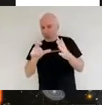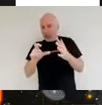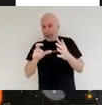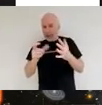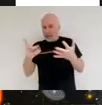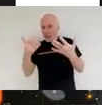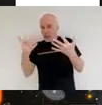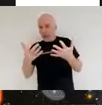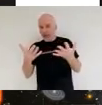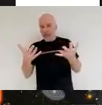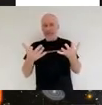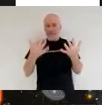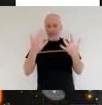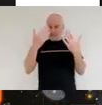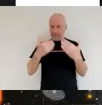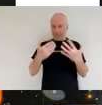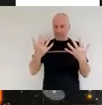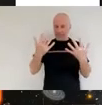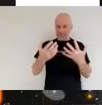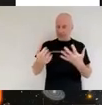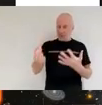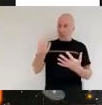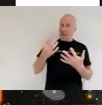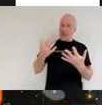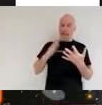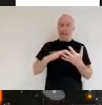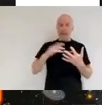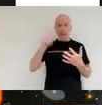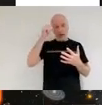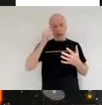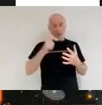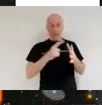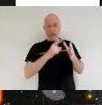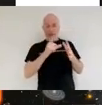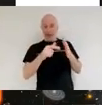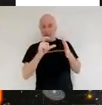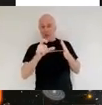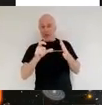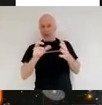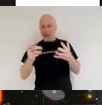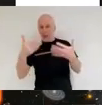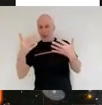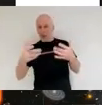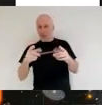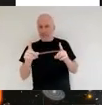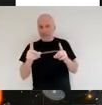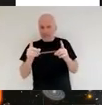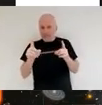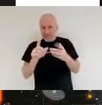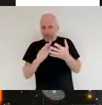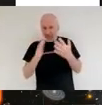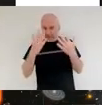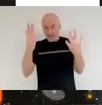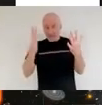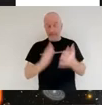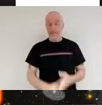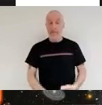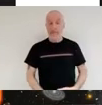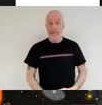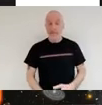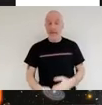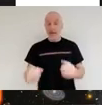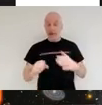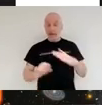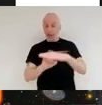entirely sure on the science behind that one but i know it uses a process called acoustic cooling um and a high efficiency pump that will pump this around